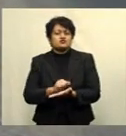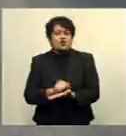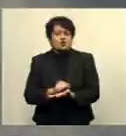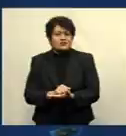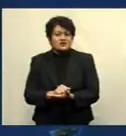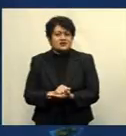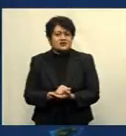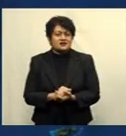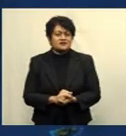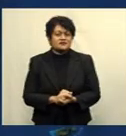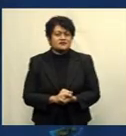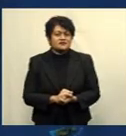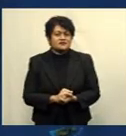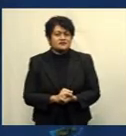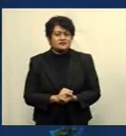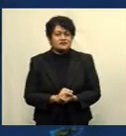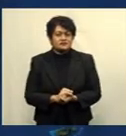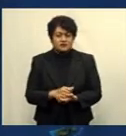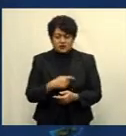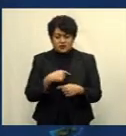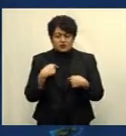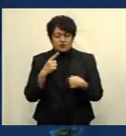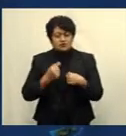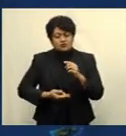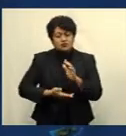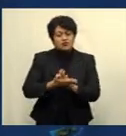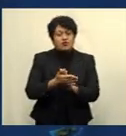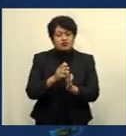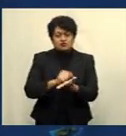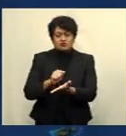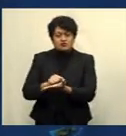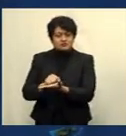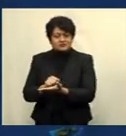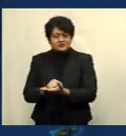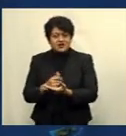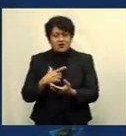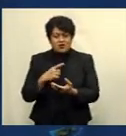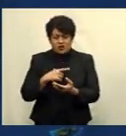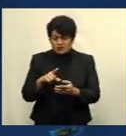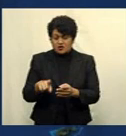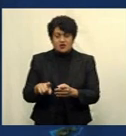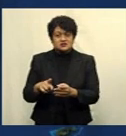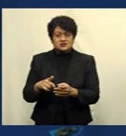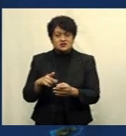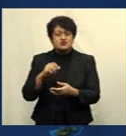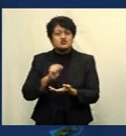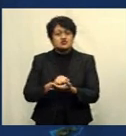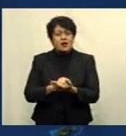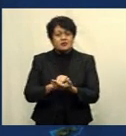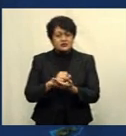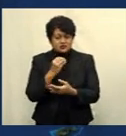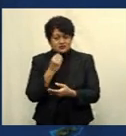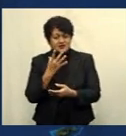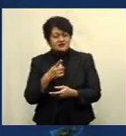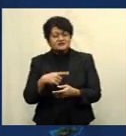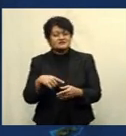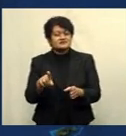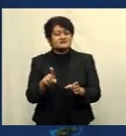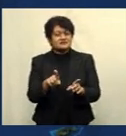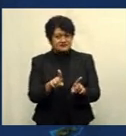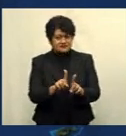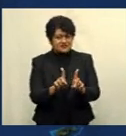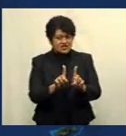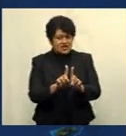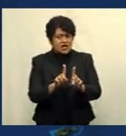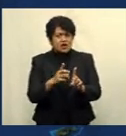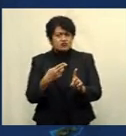We do our shopping at the shopping mall in Maui Bay. Since the shopping center is located near to the quarantine facility, most people have feared